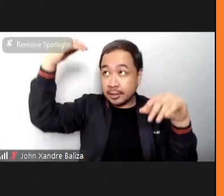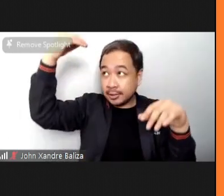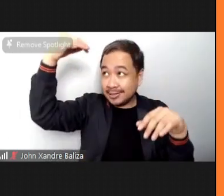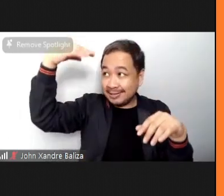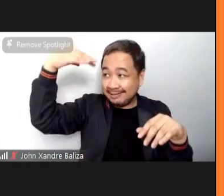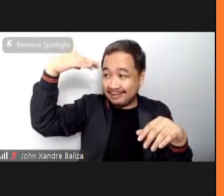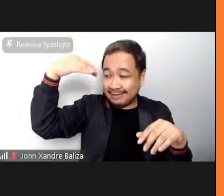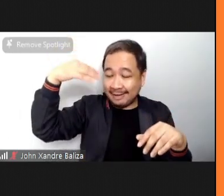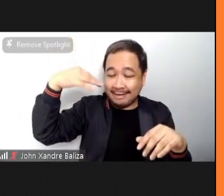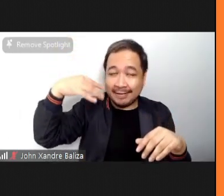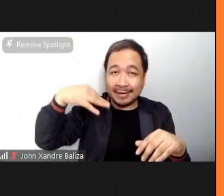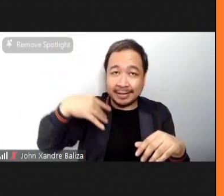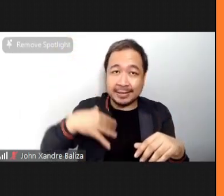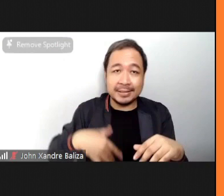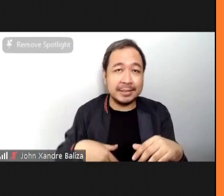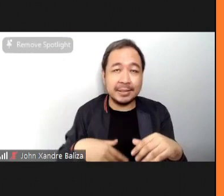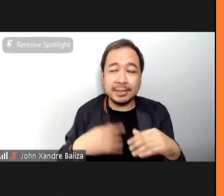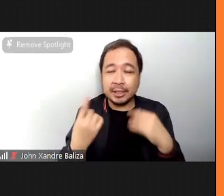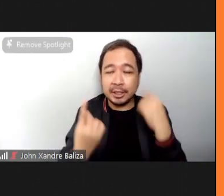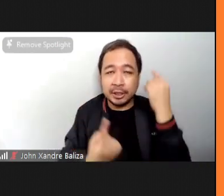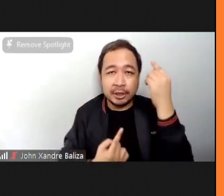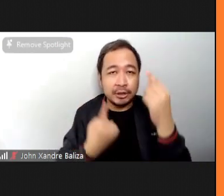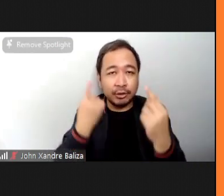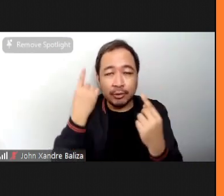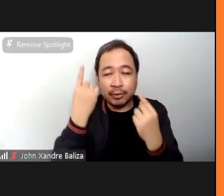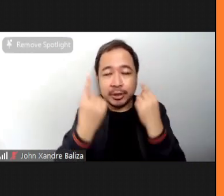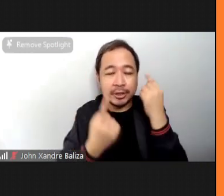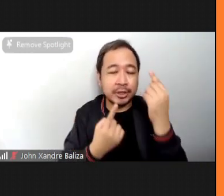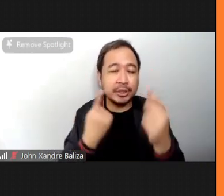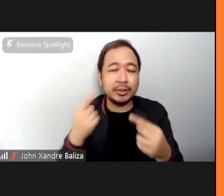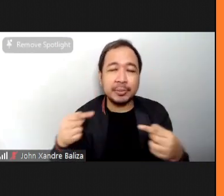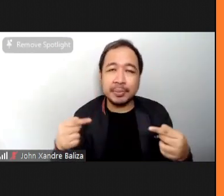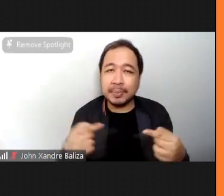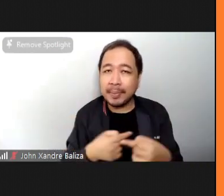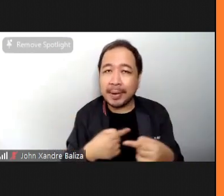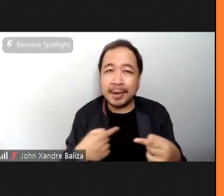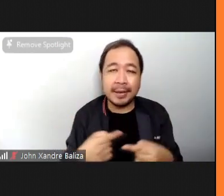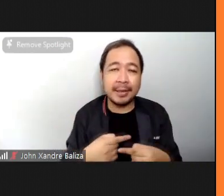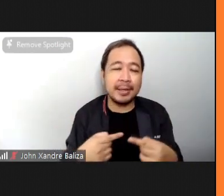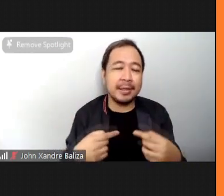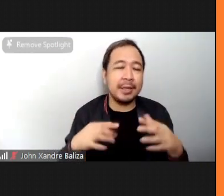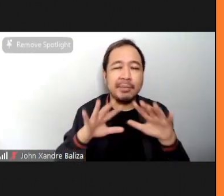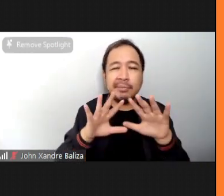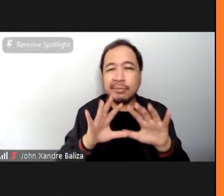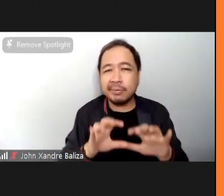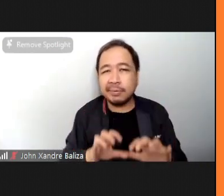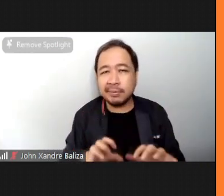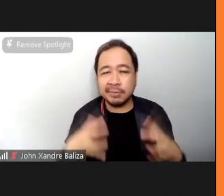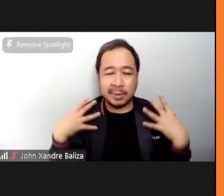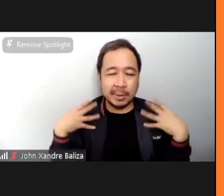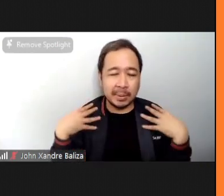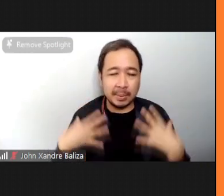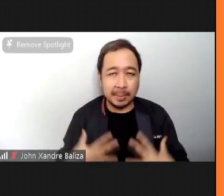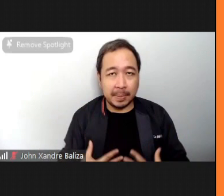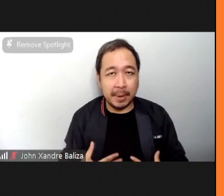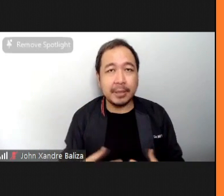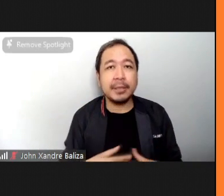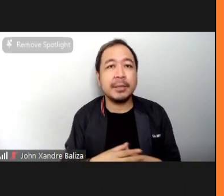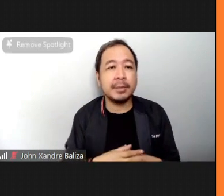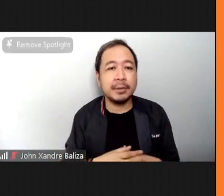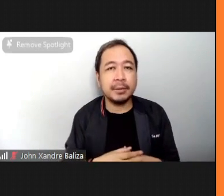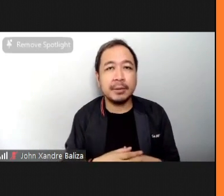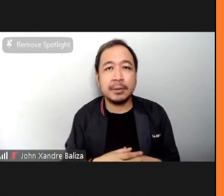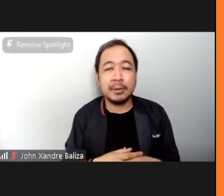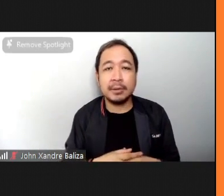all those furries. All those pains. And tension. It also brings.